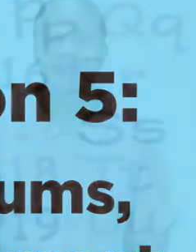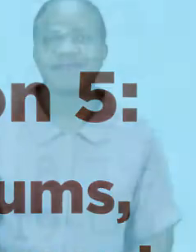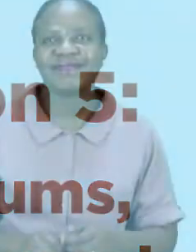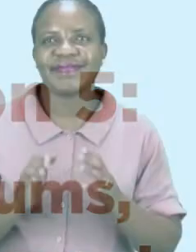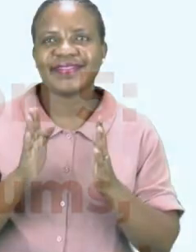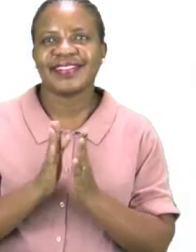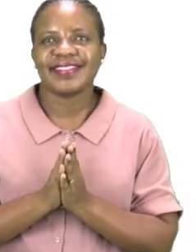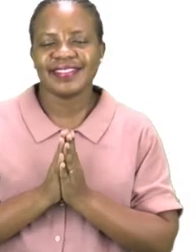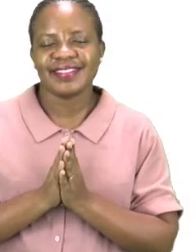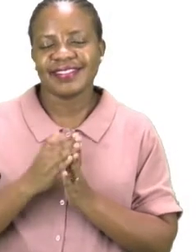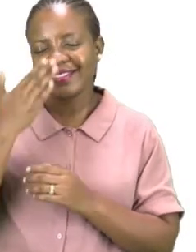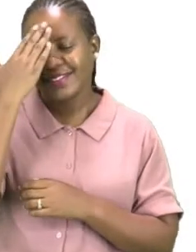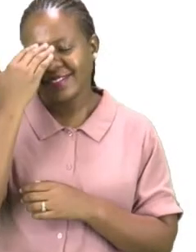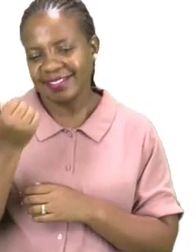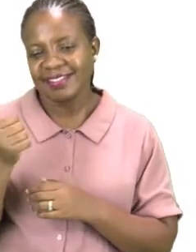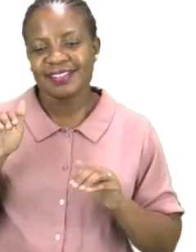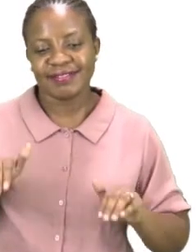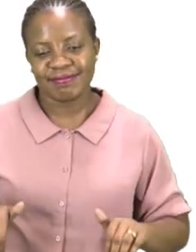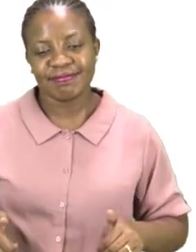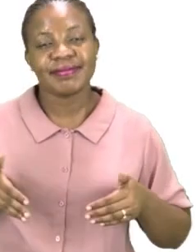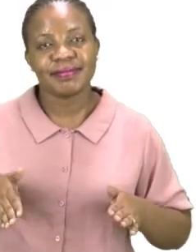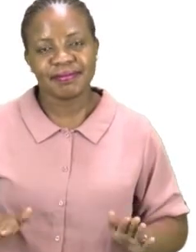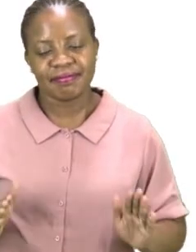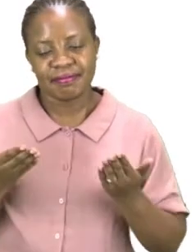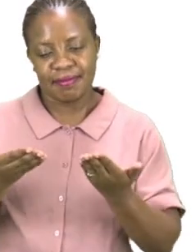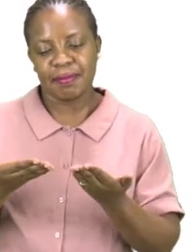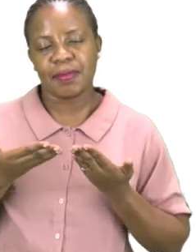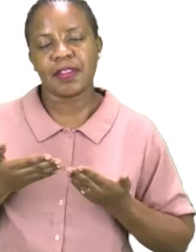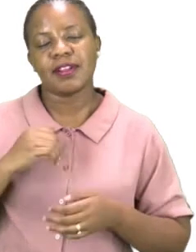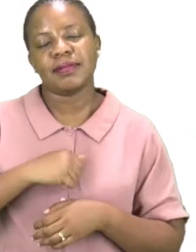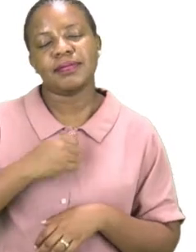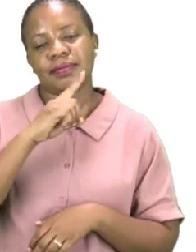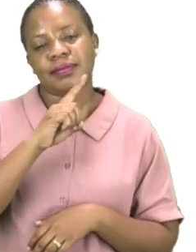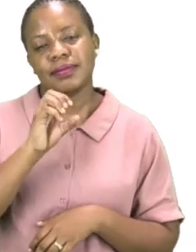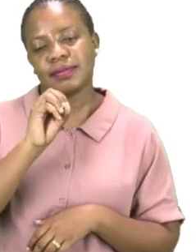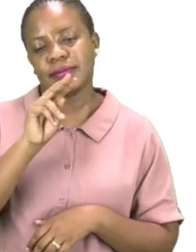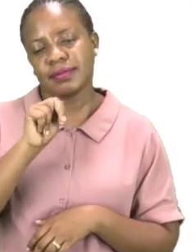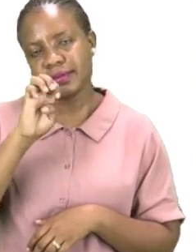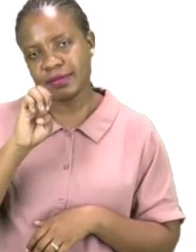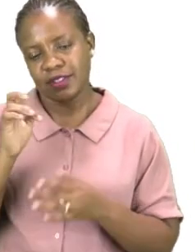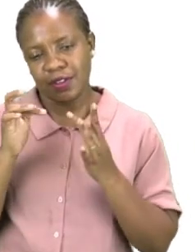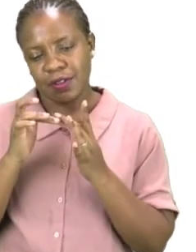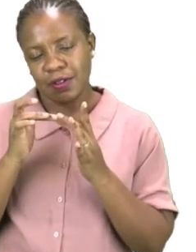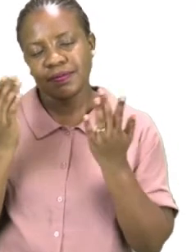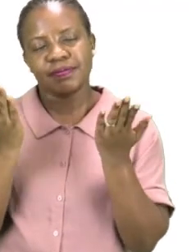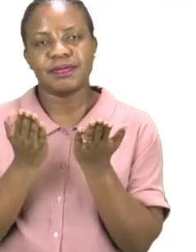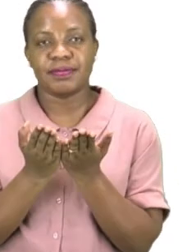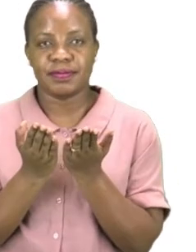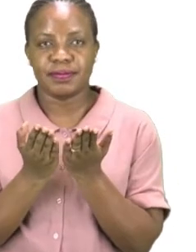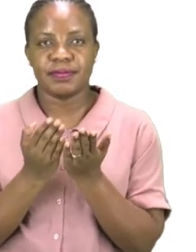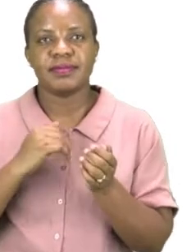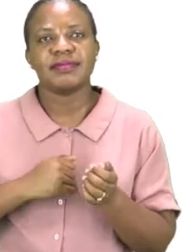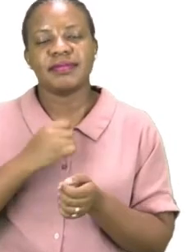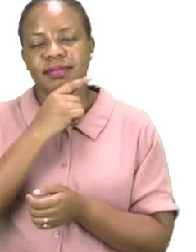Hello boys and girls and welcome to MyZone Online School. My name is Teacher